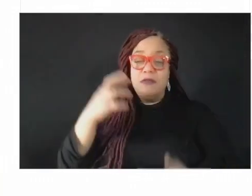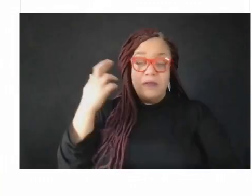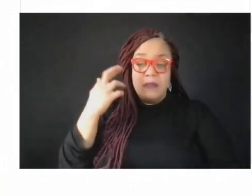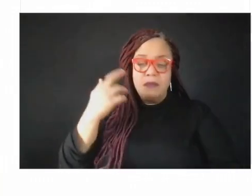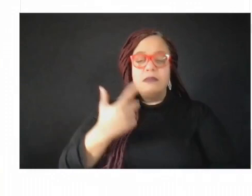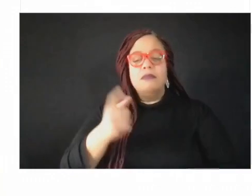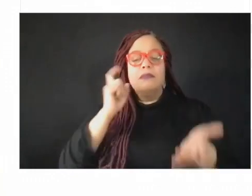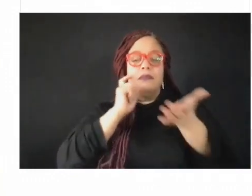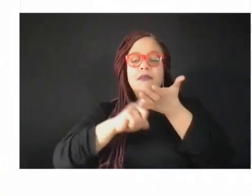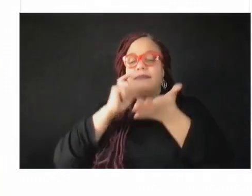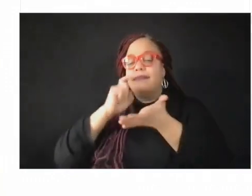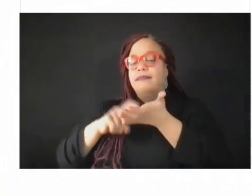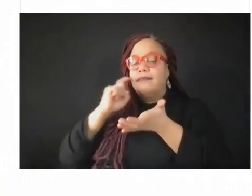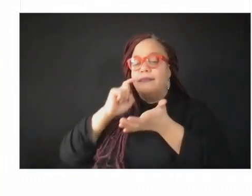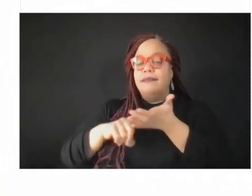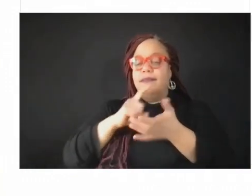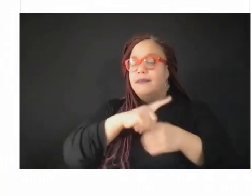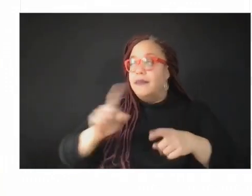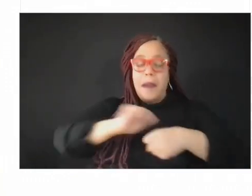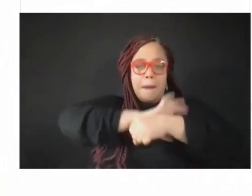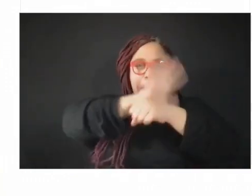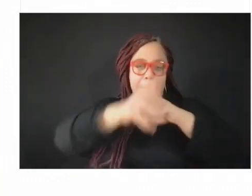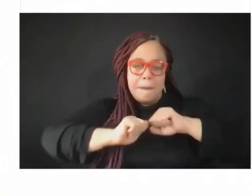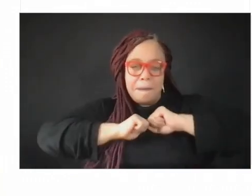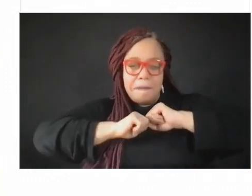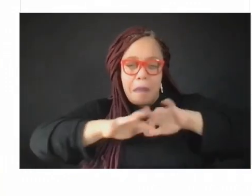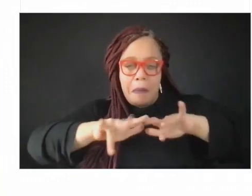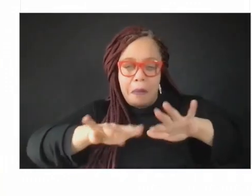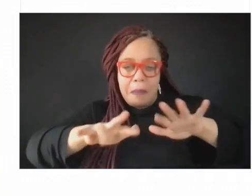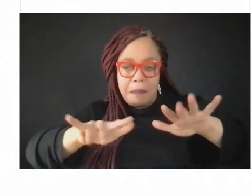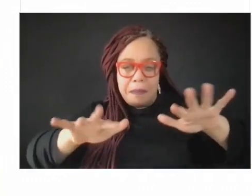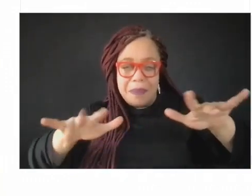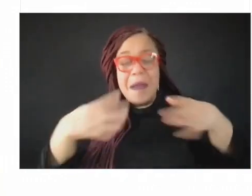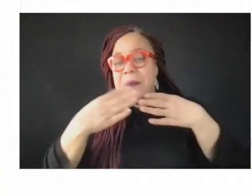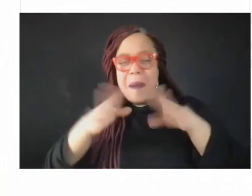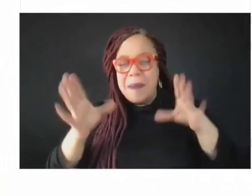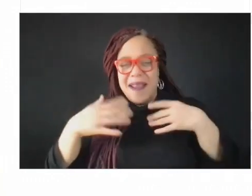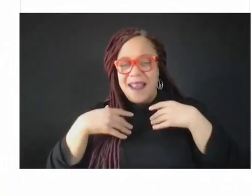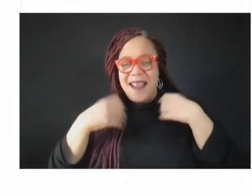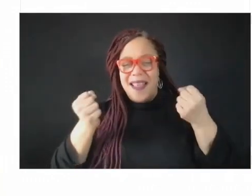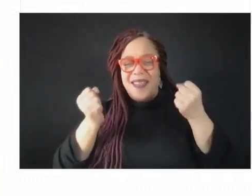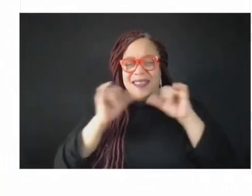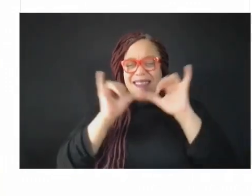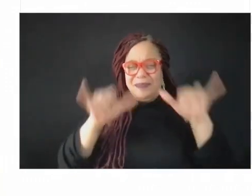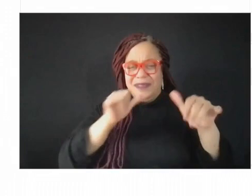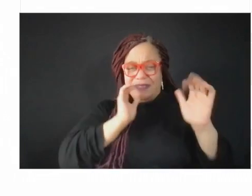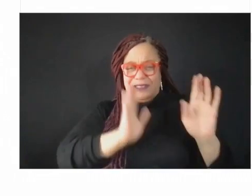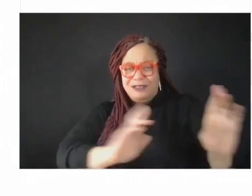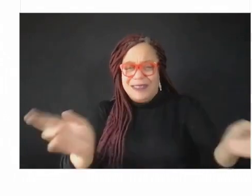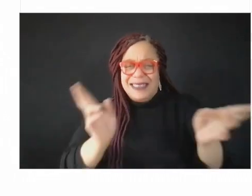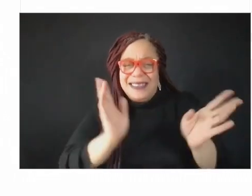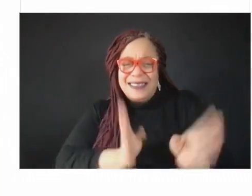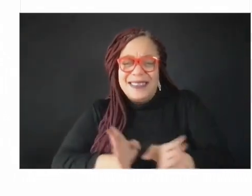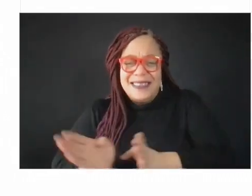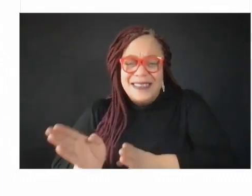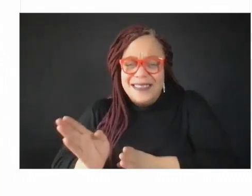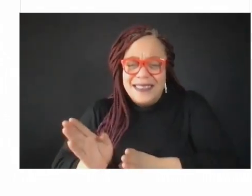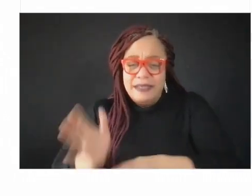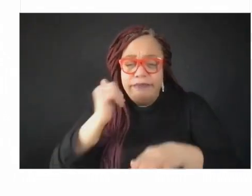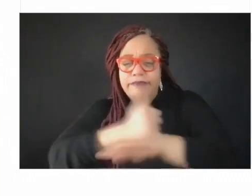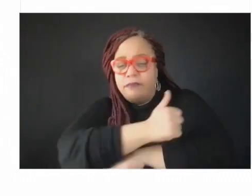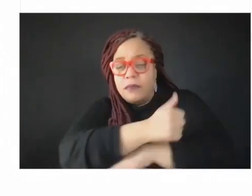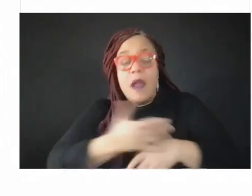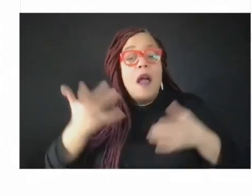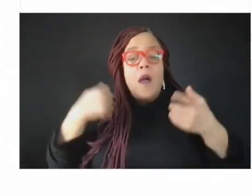public health system was prepared by no fault of their own. And so they made the largest investment in history, in